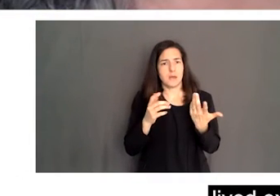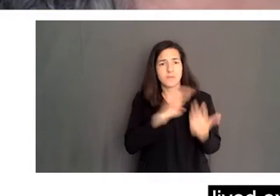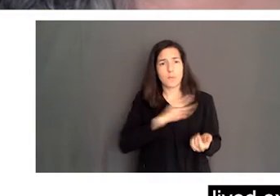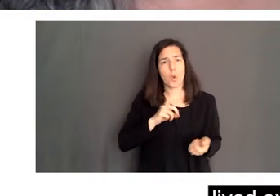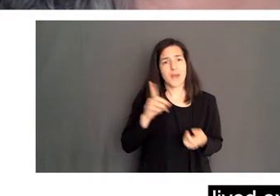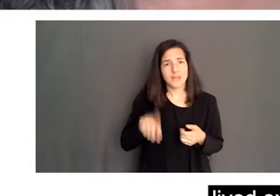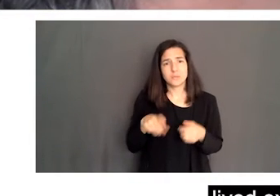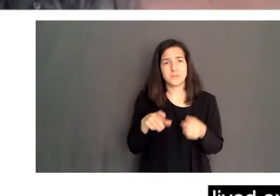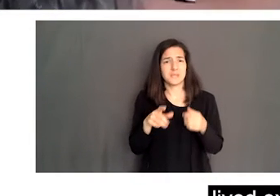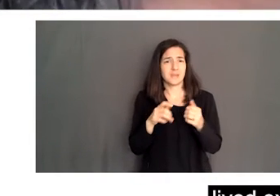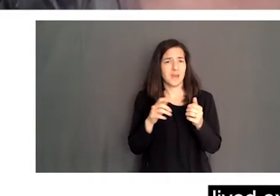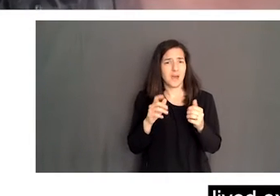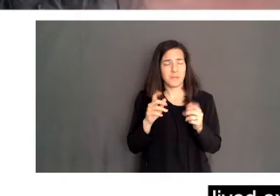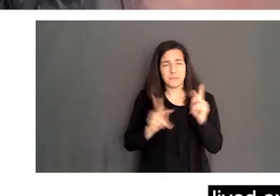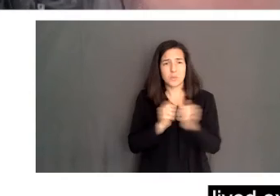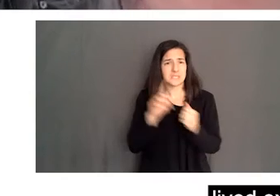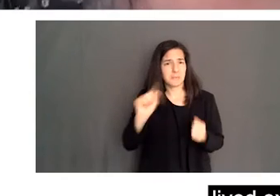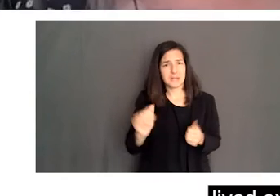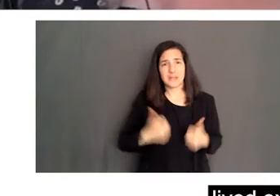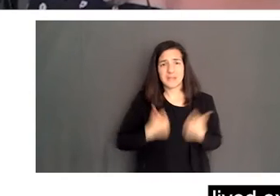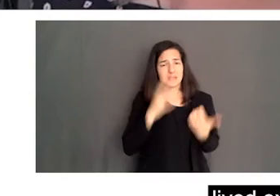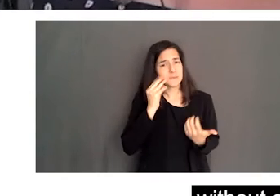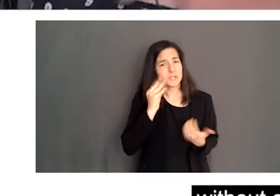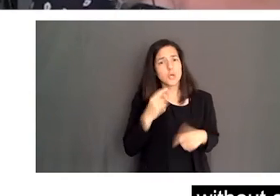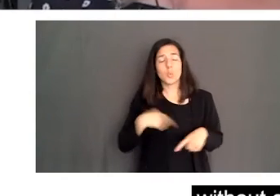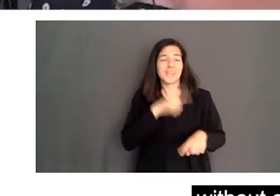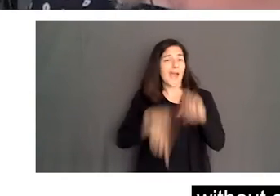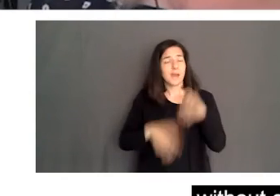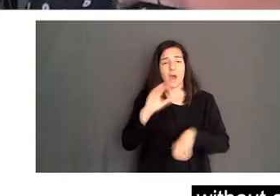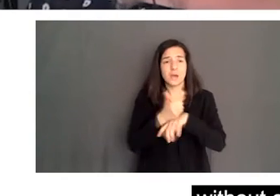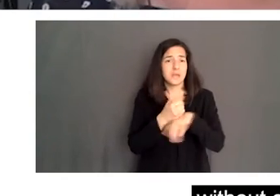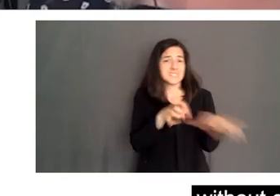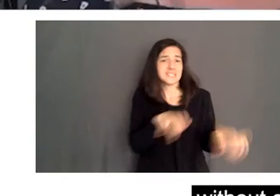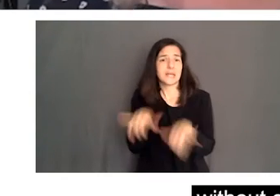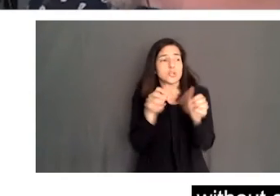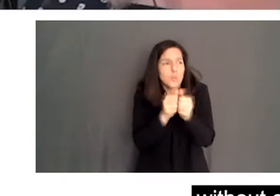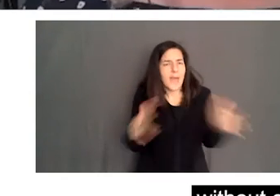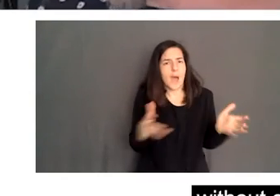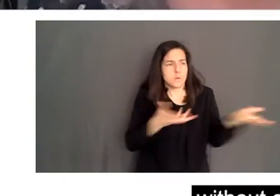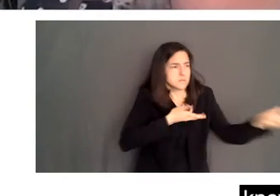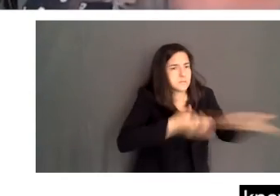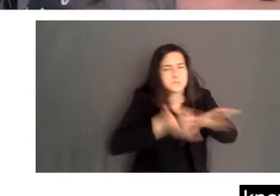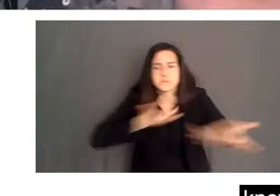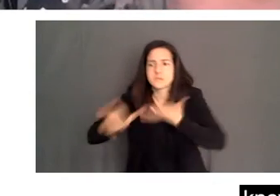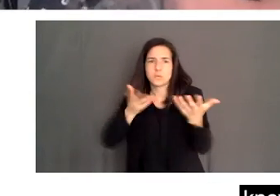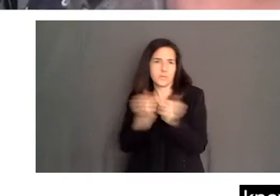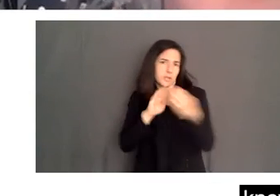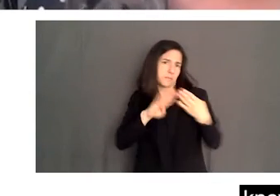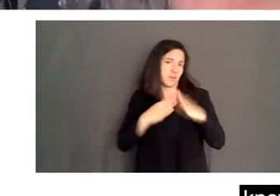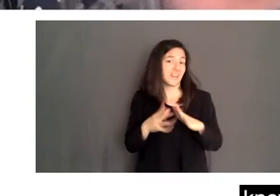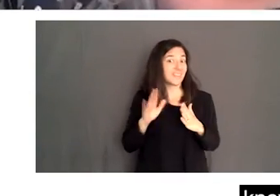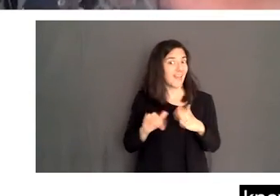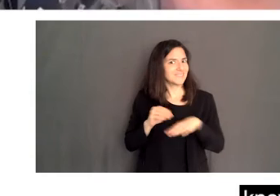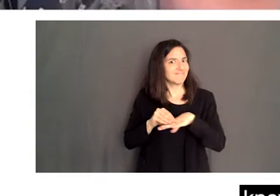with lived experience. And we cannot do standards without consulting the community. And that's, you know, it's